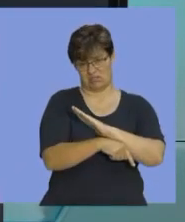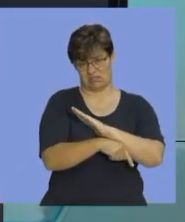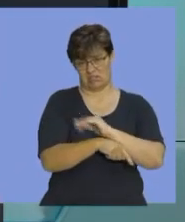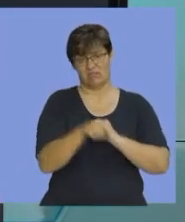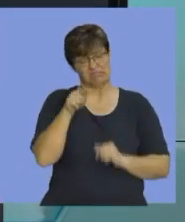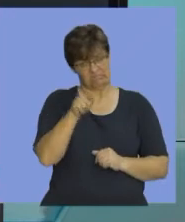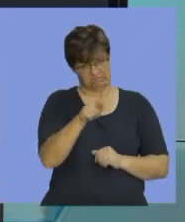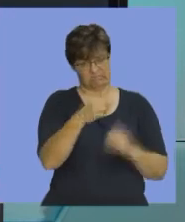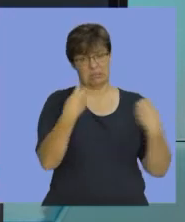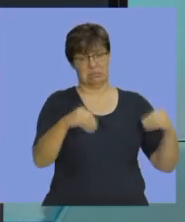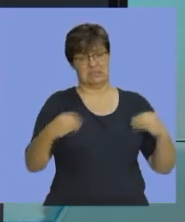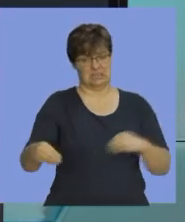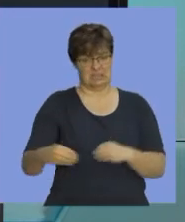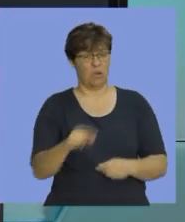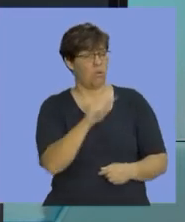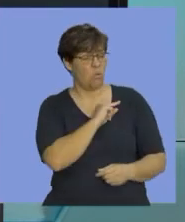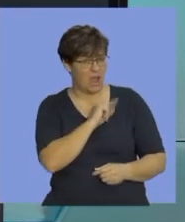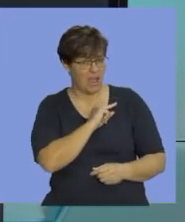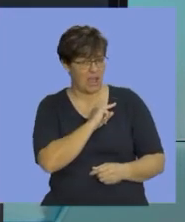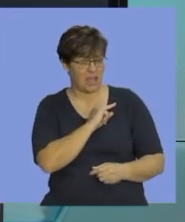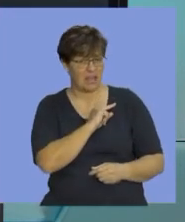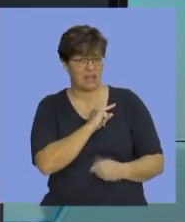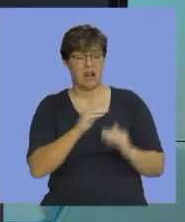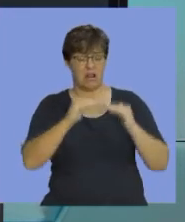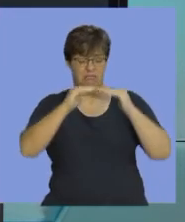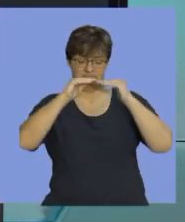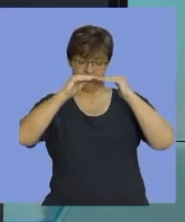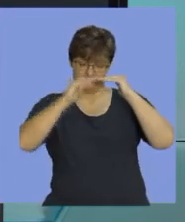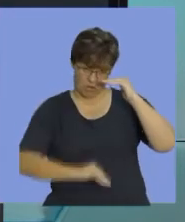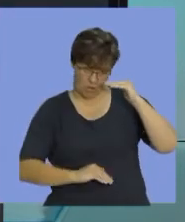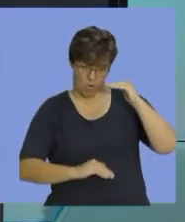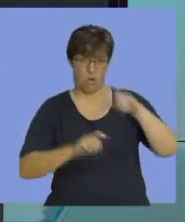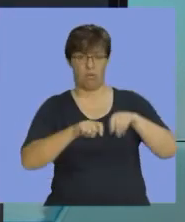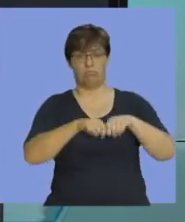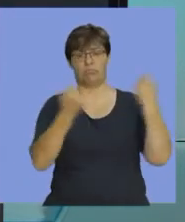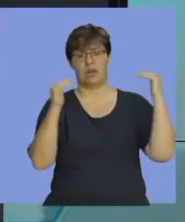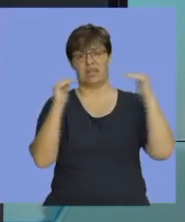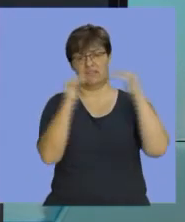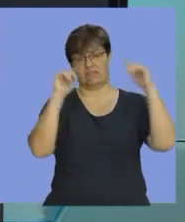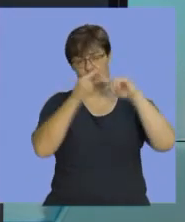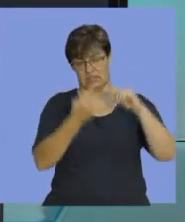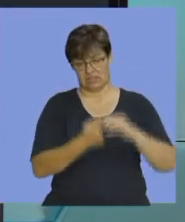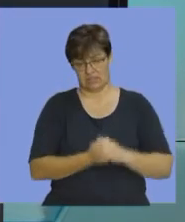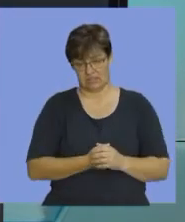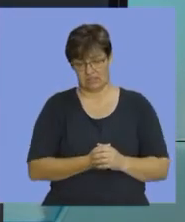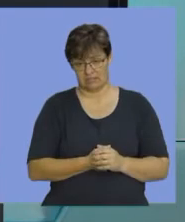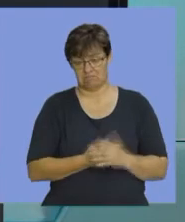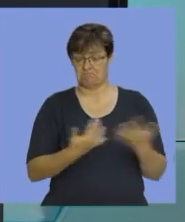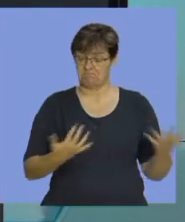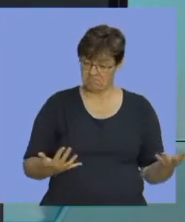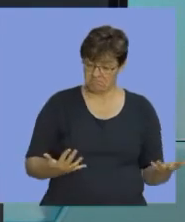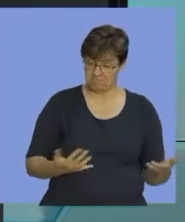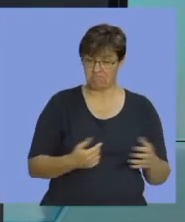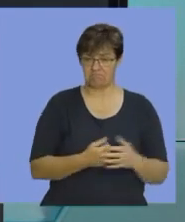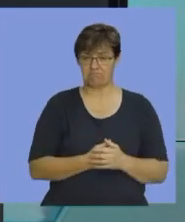this particular enterprise. Why? We're manufacturing below the break even point. However,